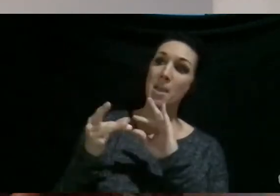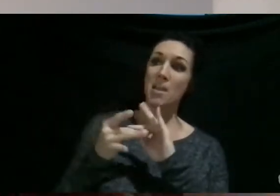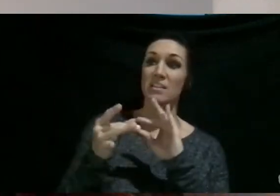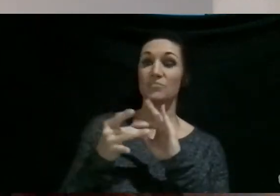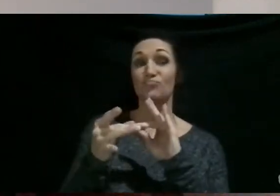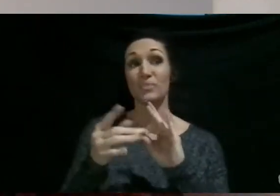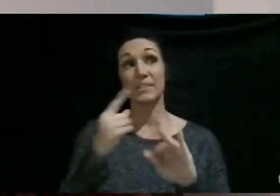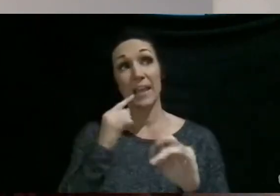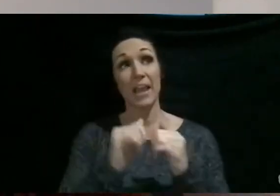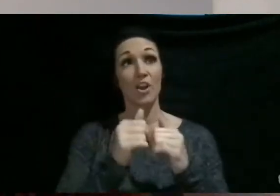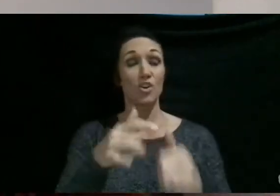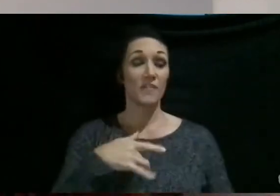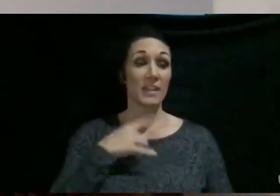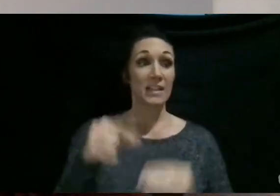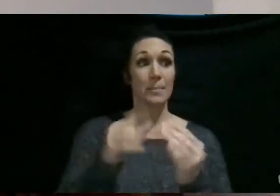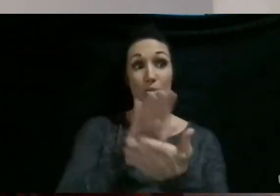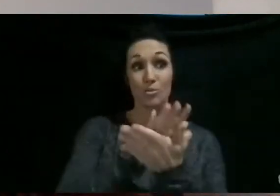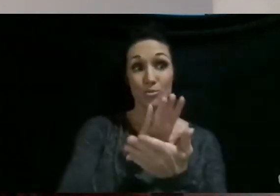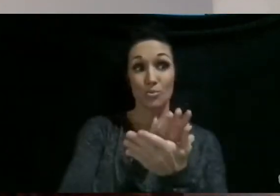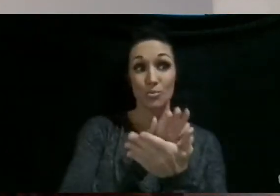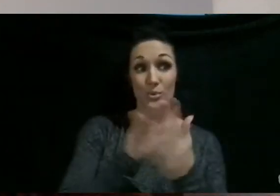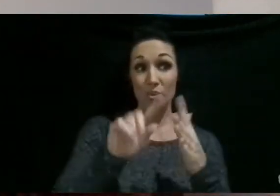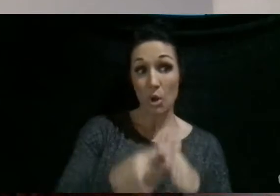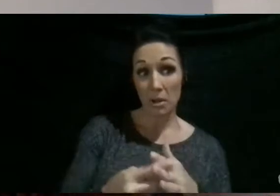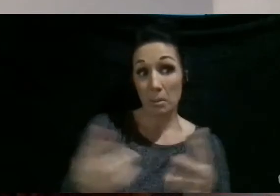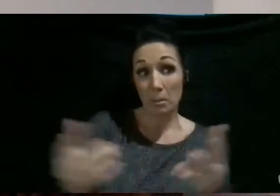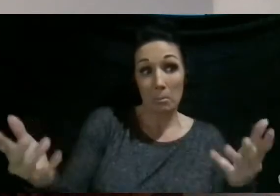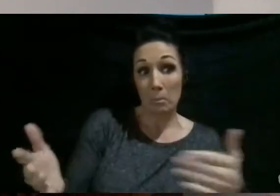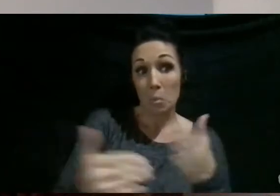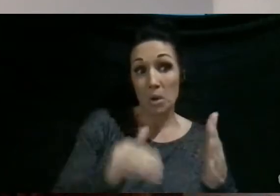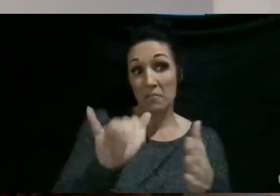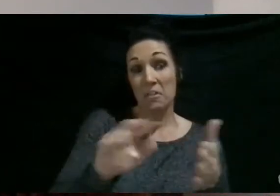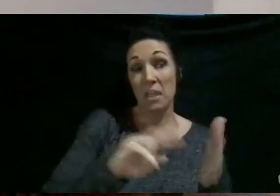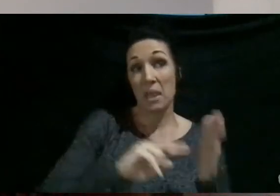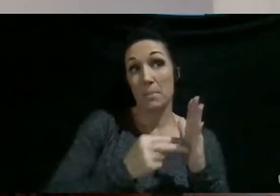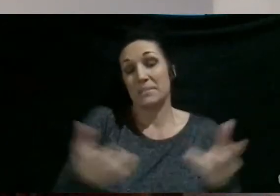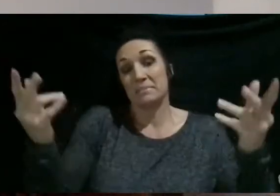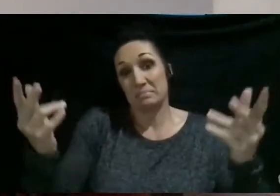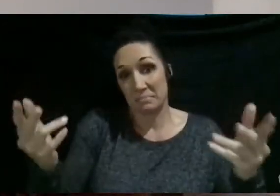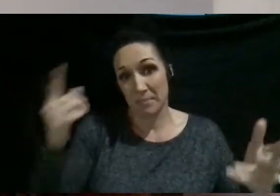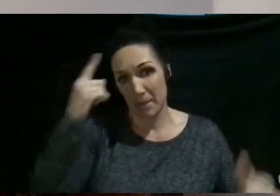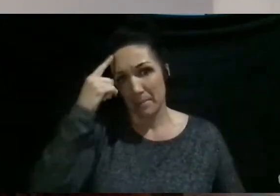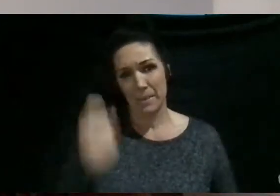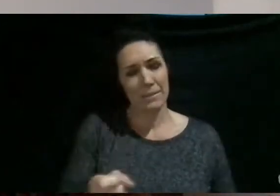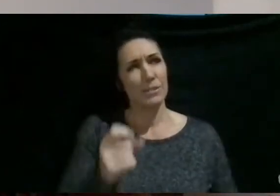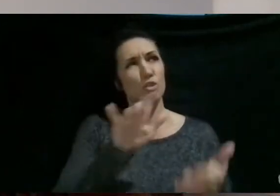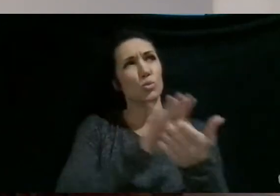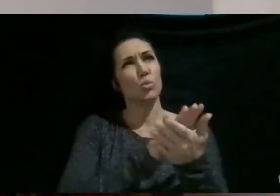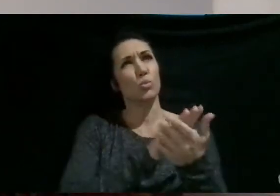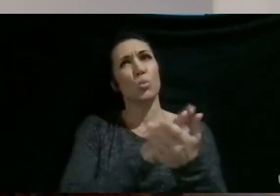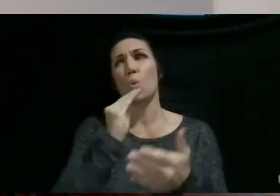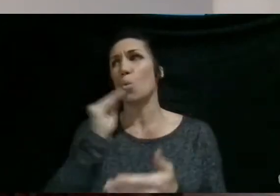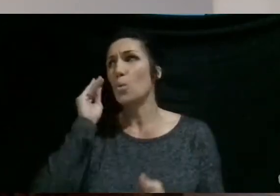how are you feeling about school starting? Whatever that means. Because it's school, homeschool, school